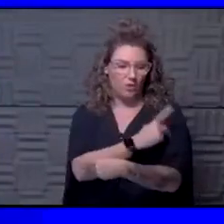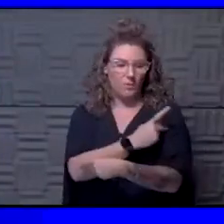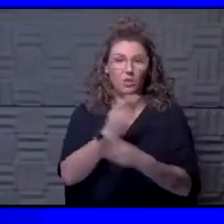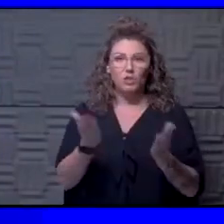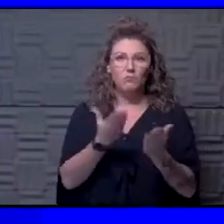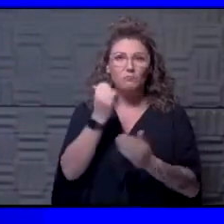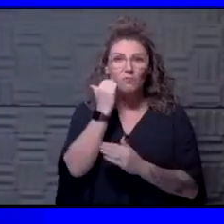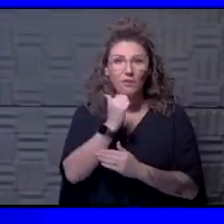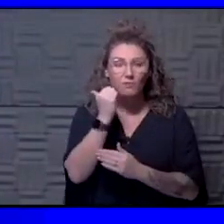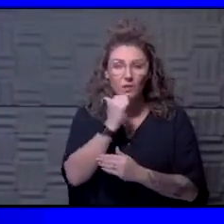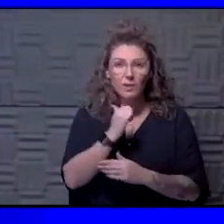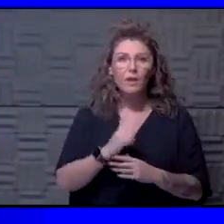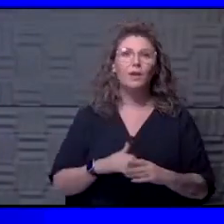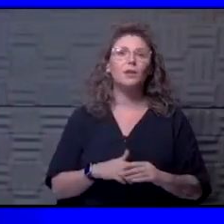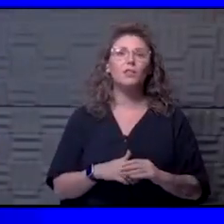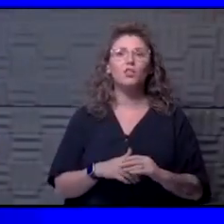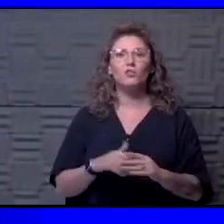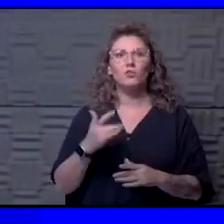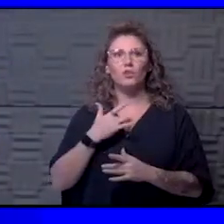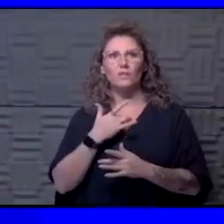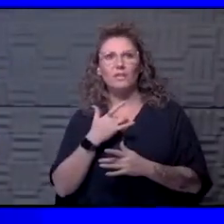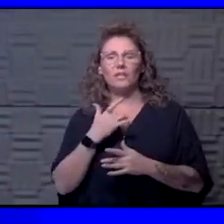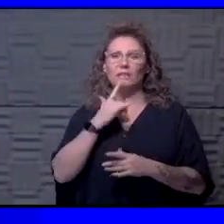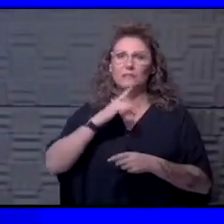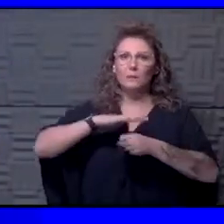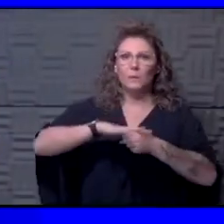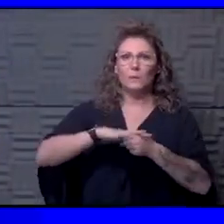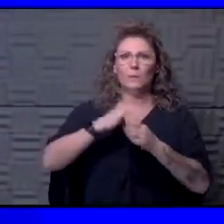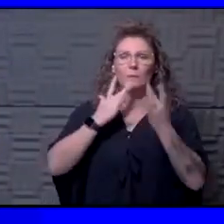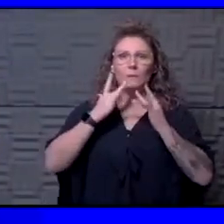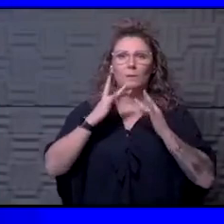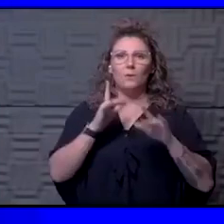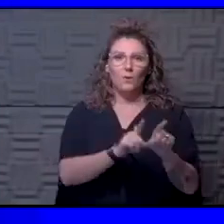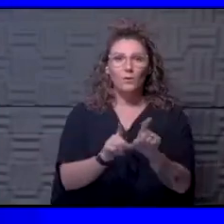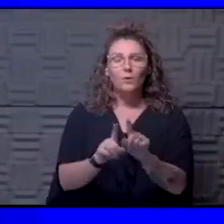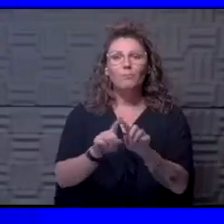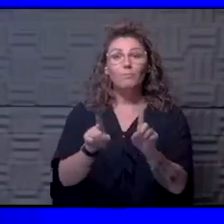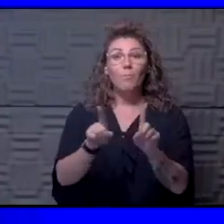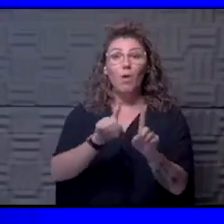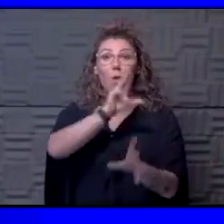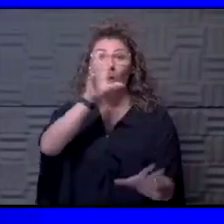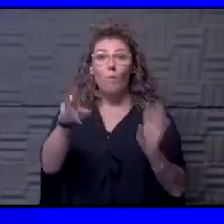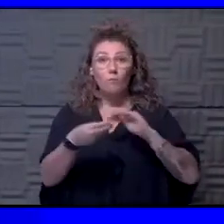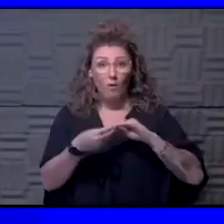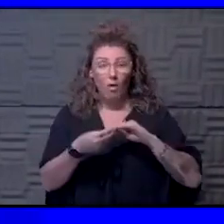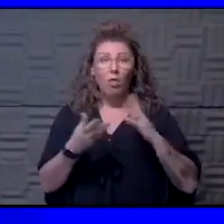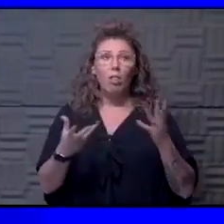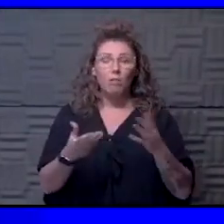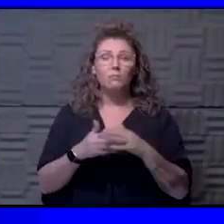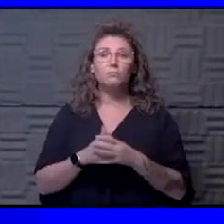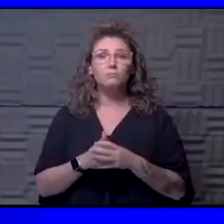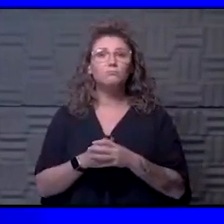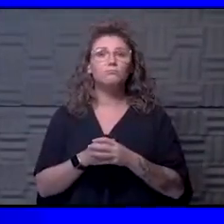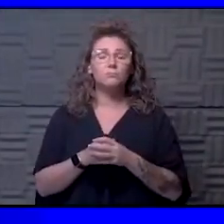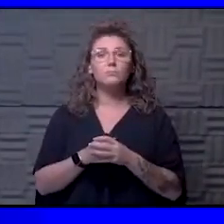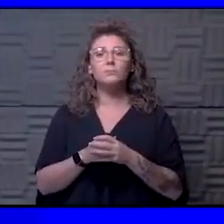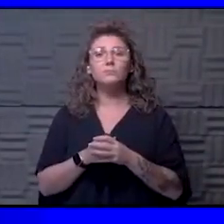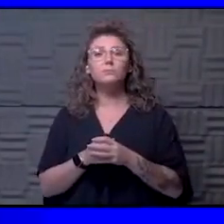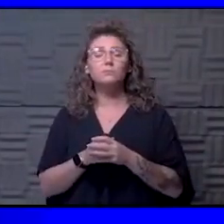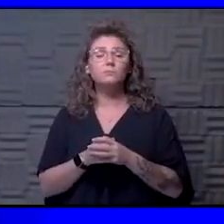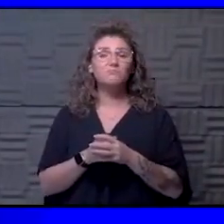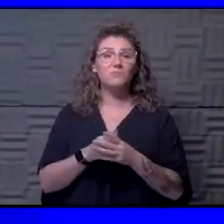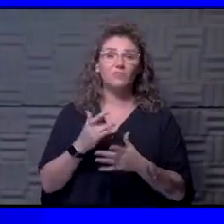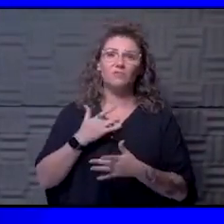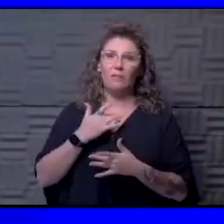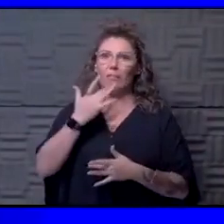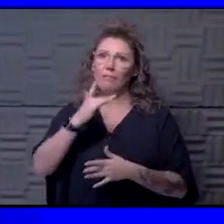on a daily basis are feeling the strain as well. So, but I think overall, I think we should be, you know,